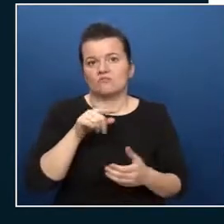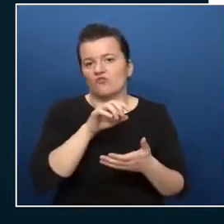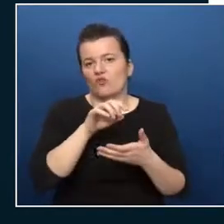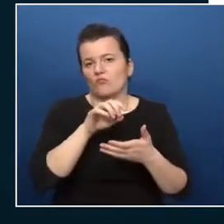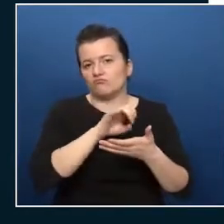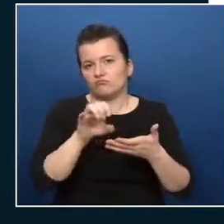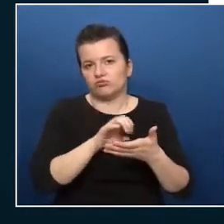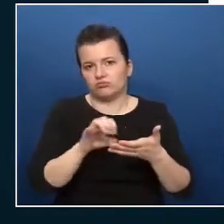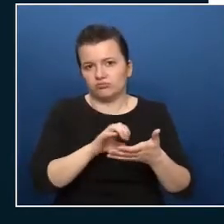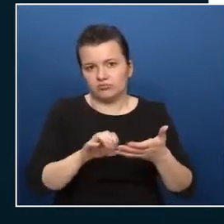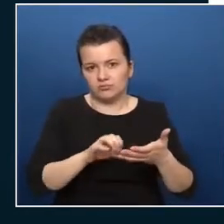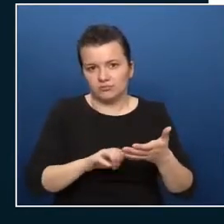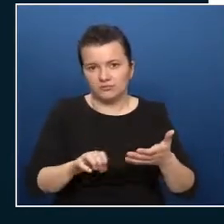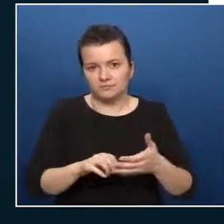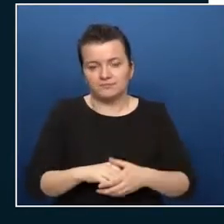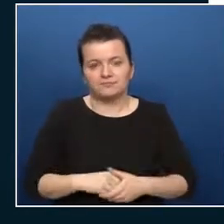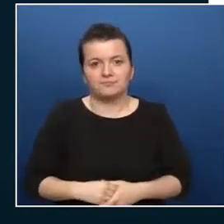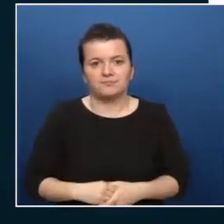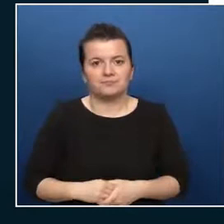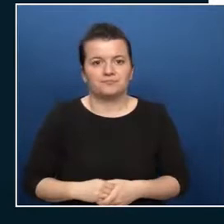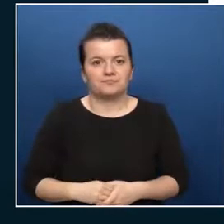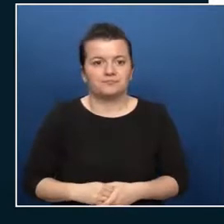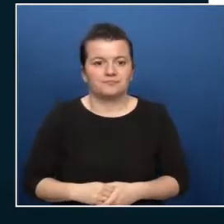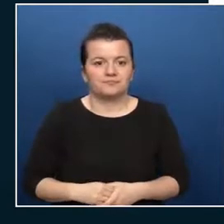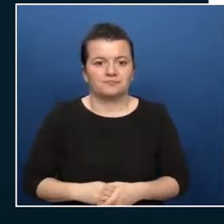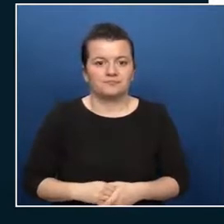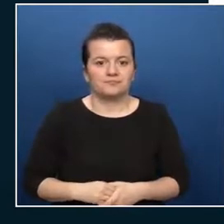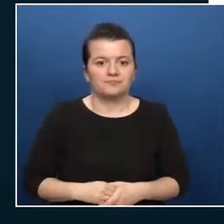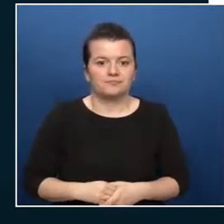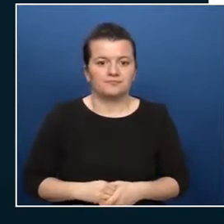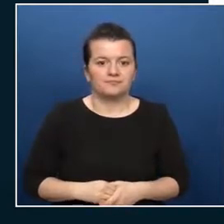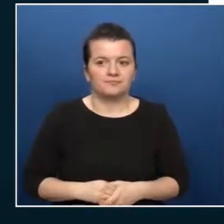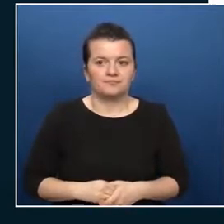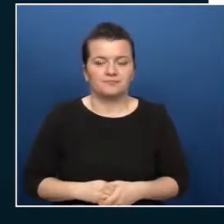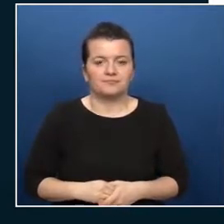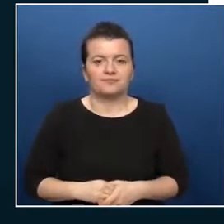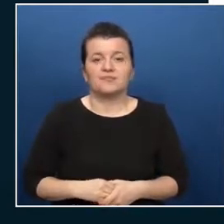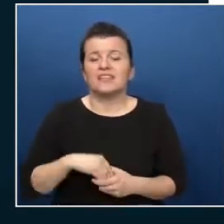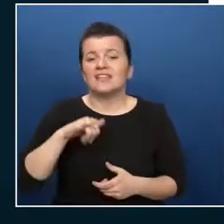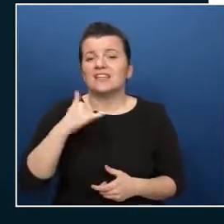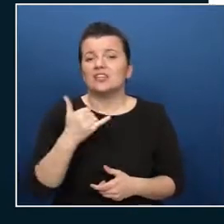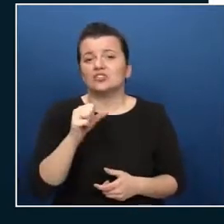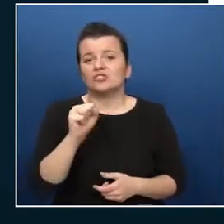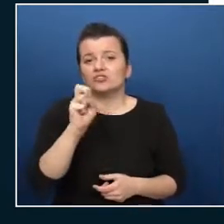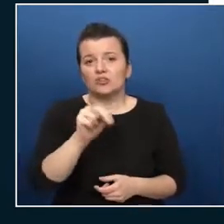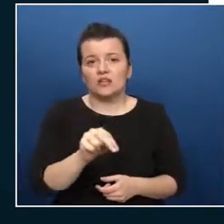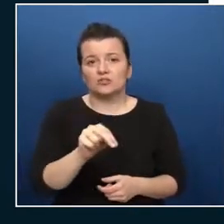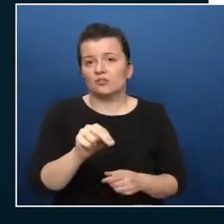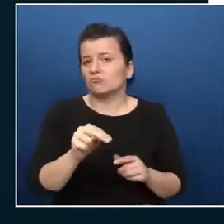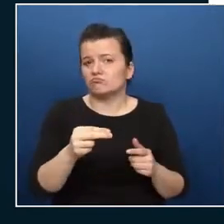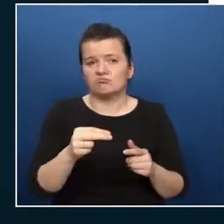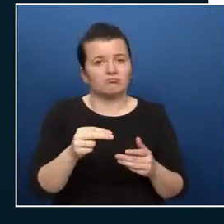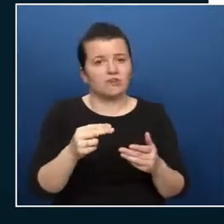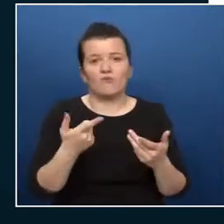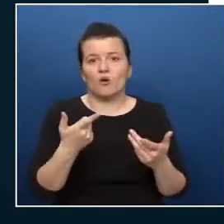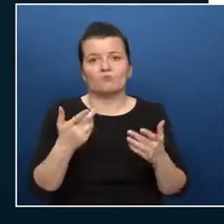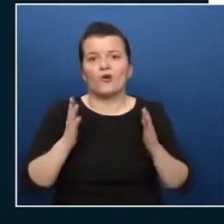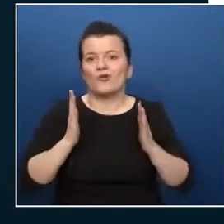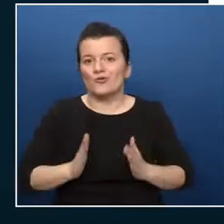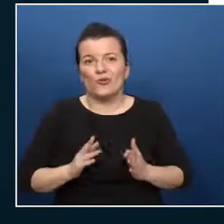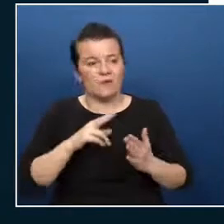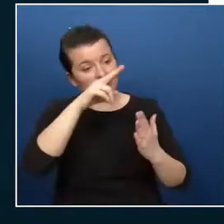data inter-exchange format and JSON is easy for humans to read and write not everybody agrees